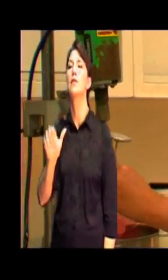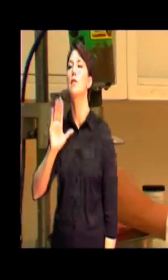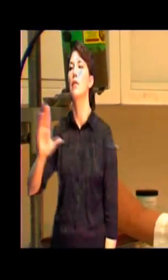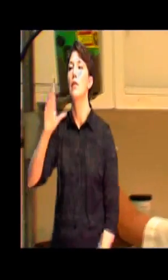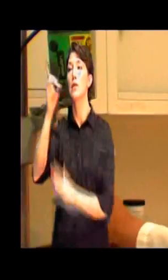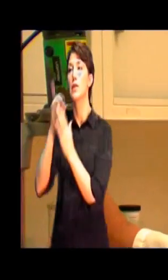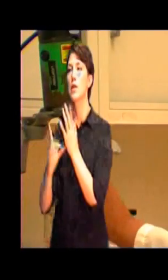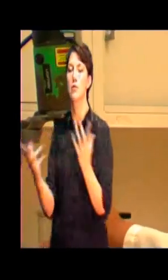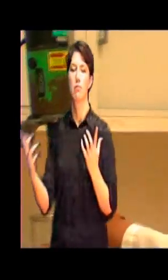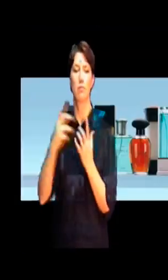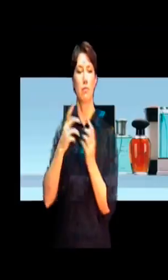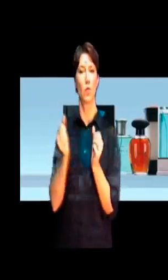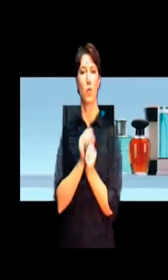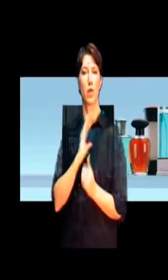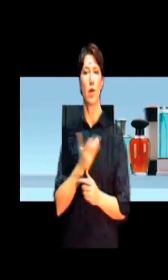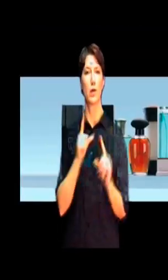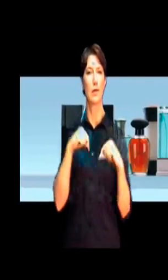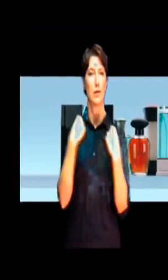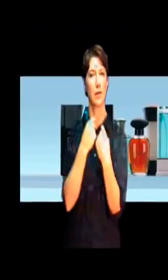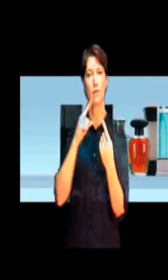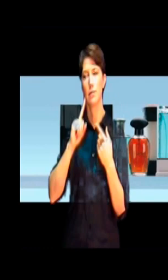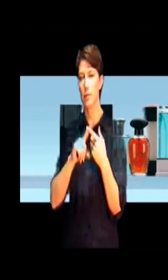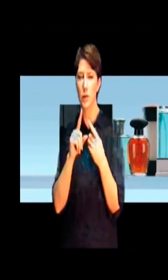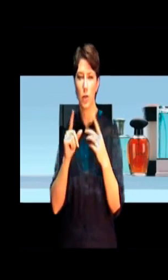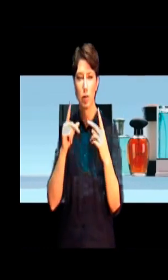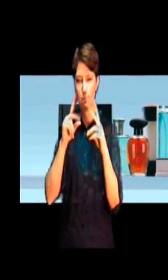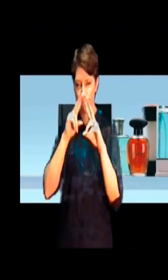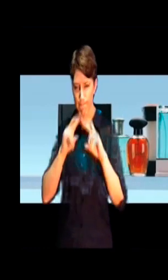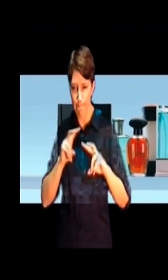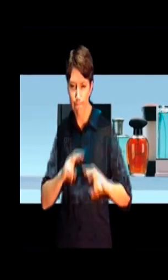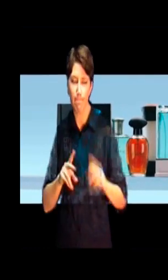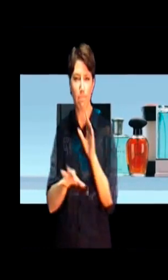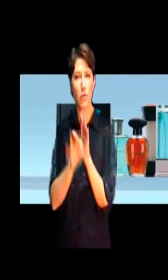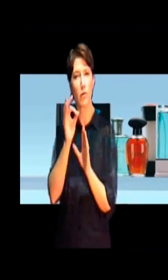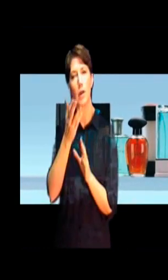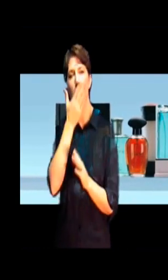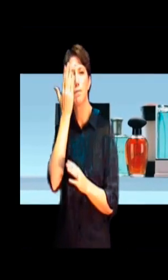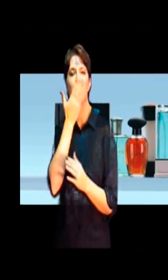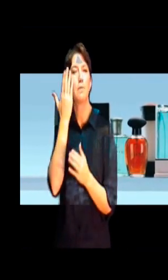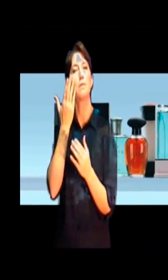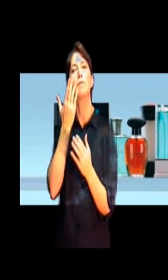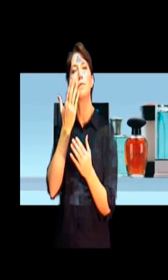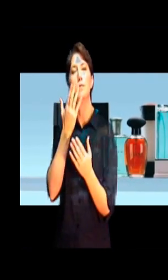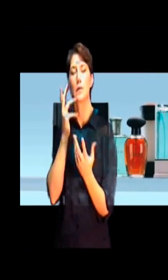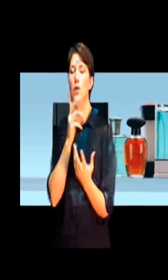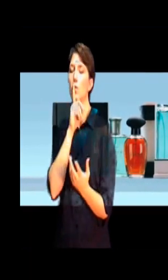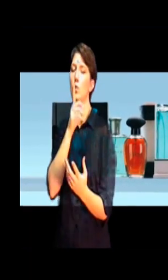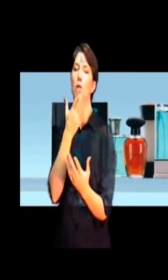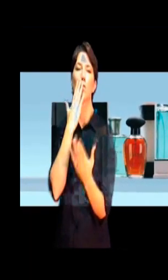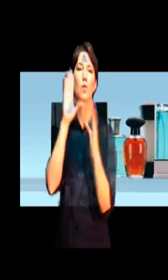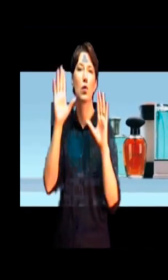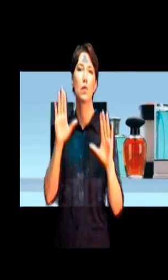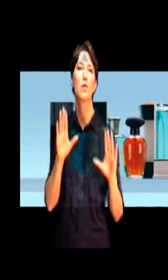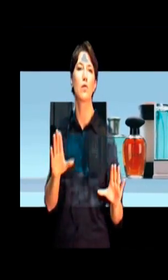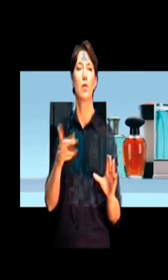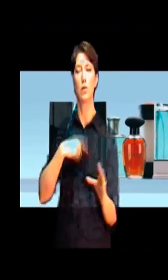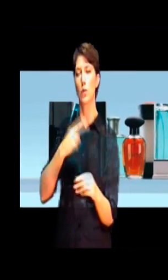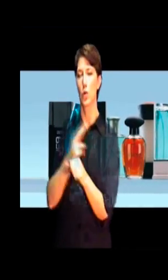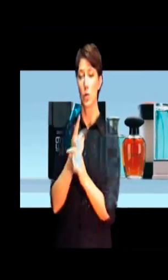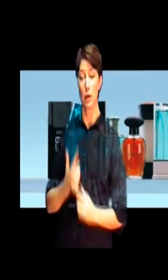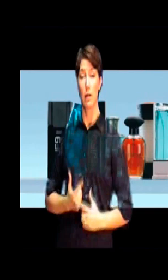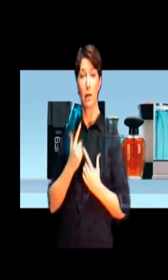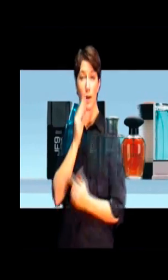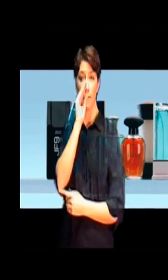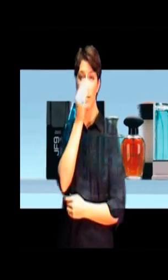the United States. These fragrances are created using highly sophisticated living flower aroma extraction